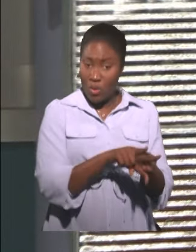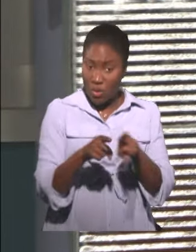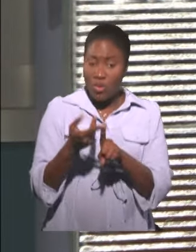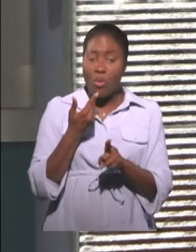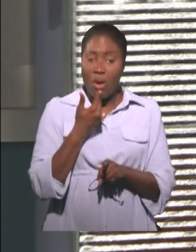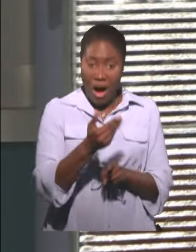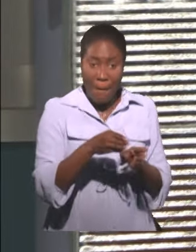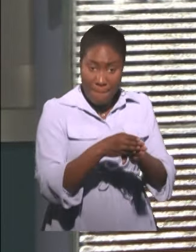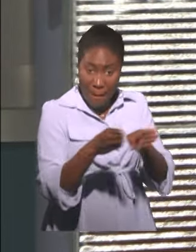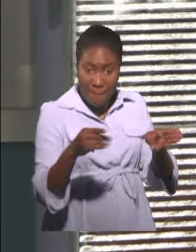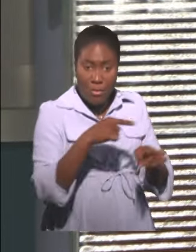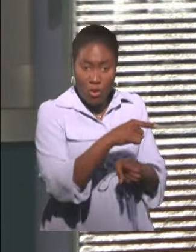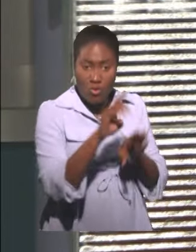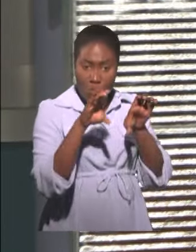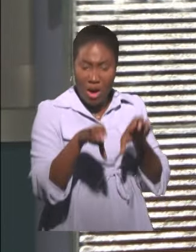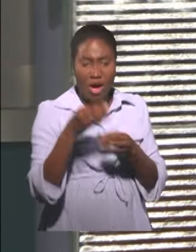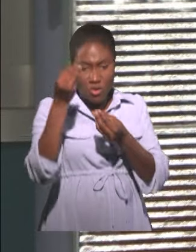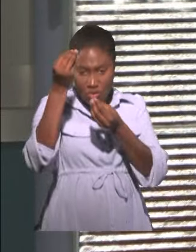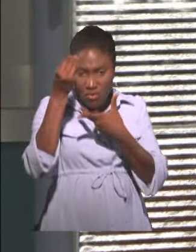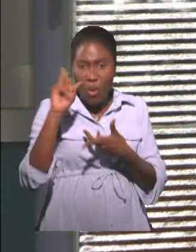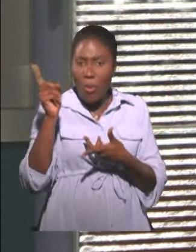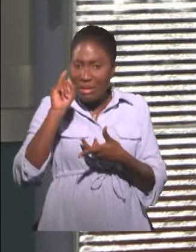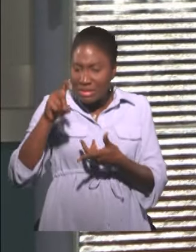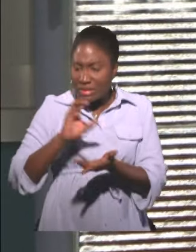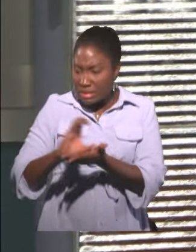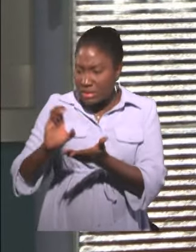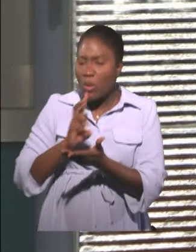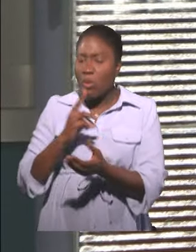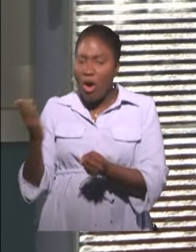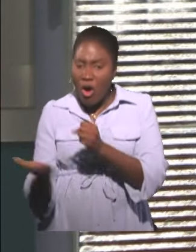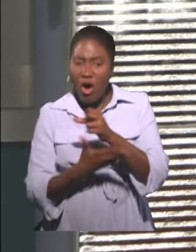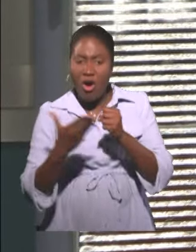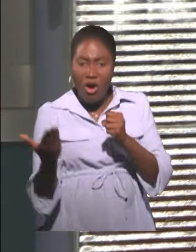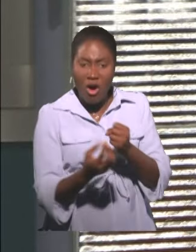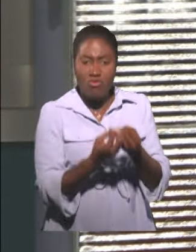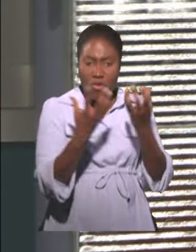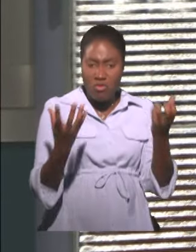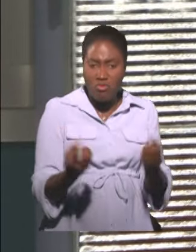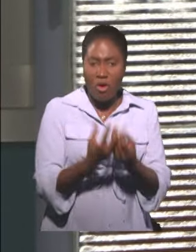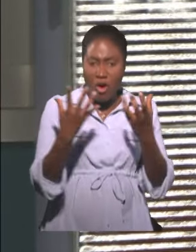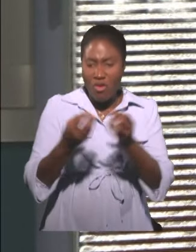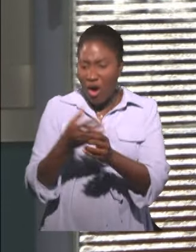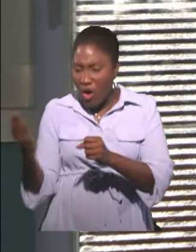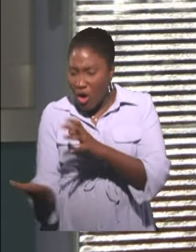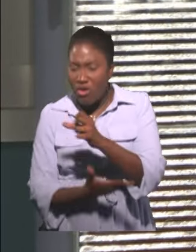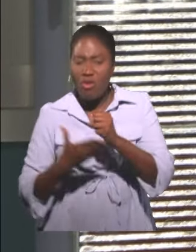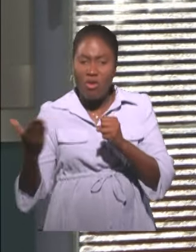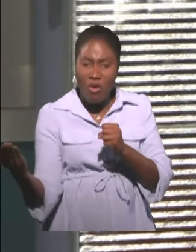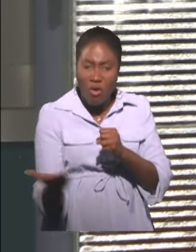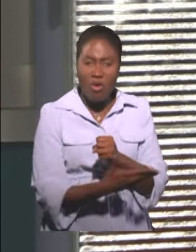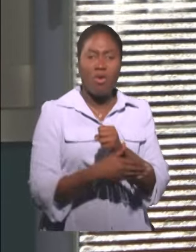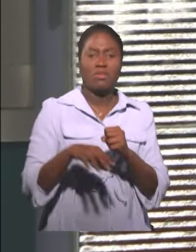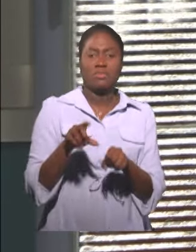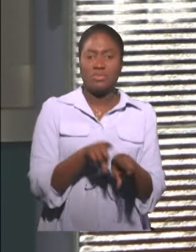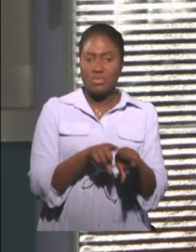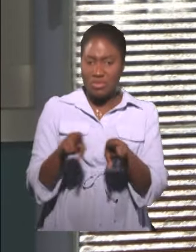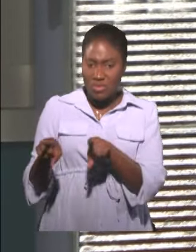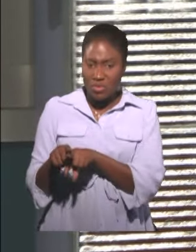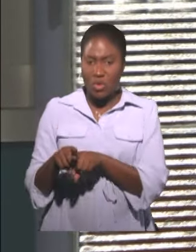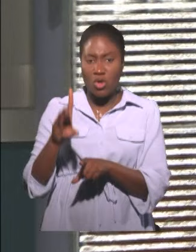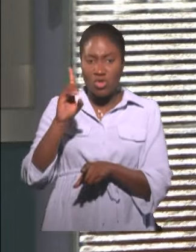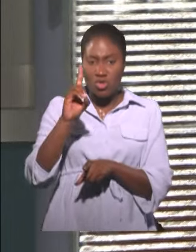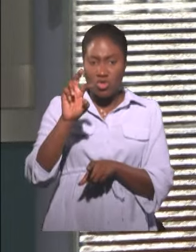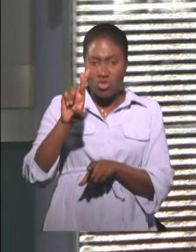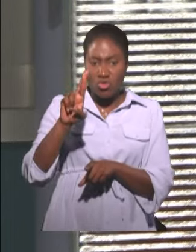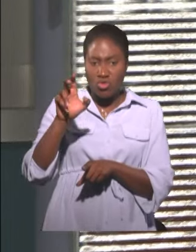that they think required our attention. And so we are focused right now on overgrown bushes and derelict lots. We are looking at drains